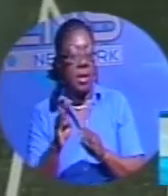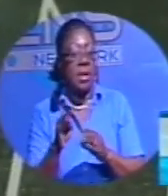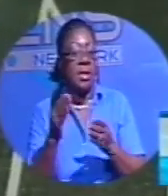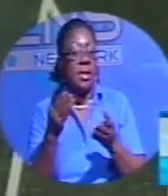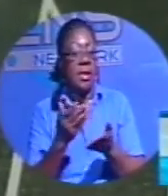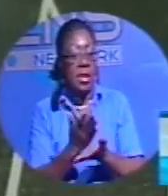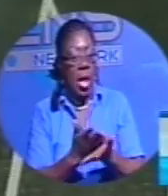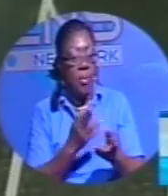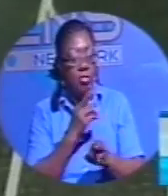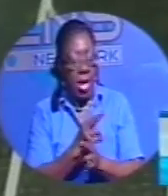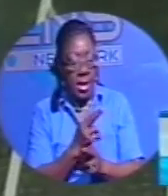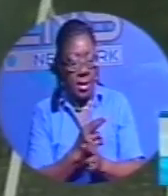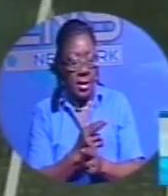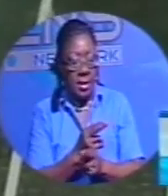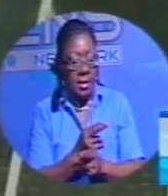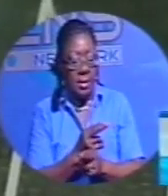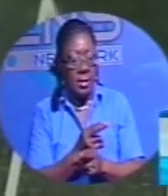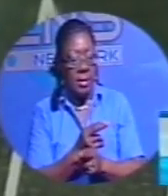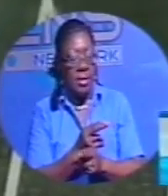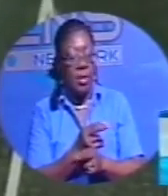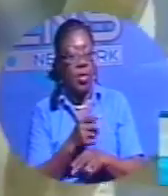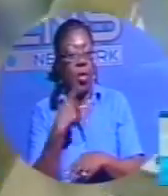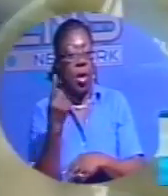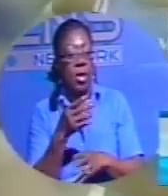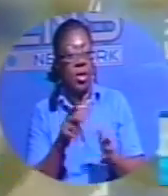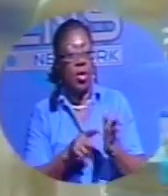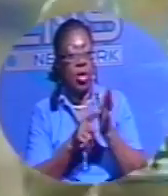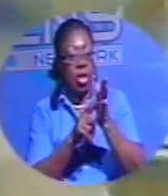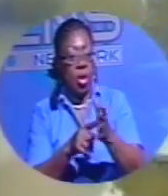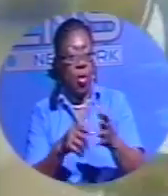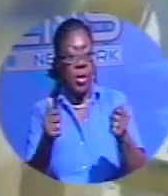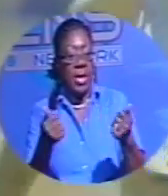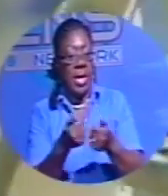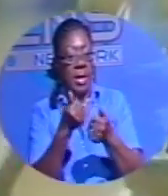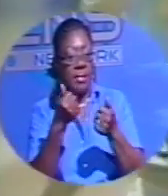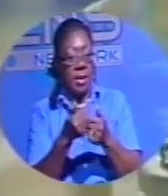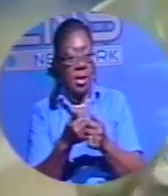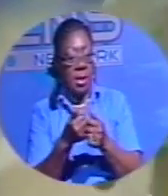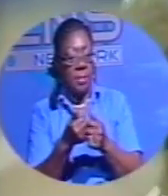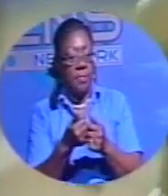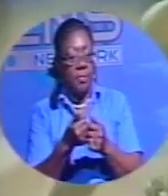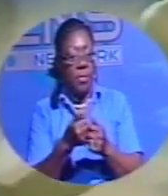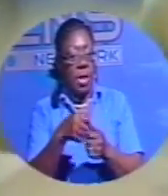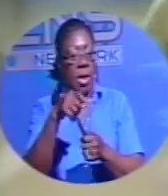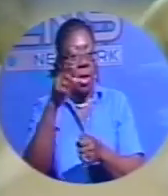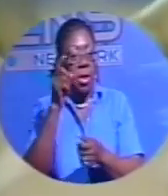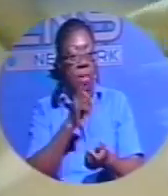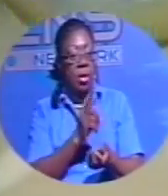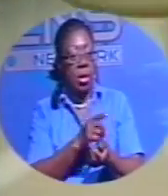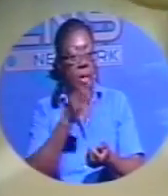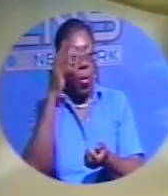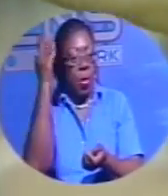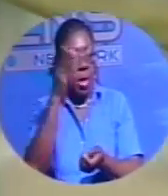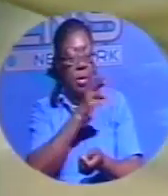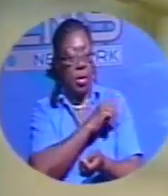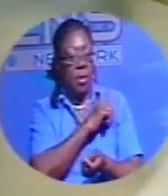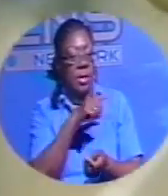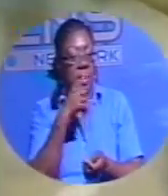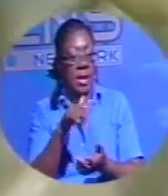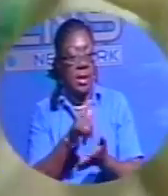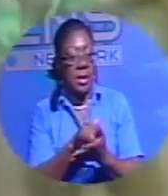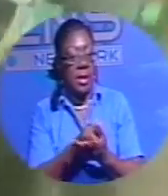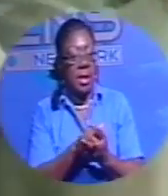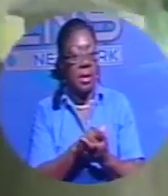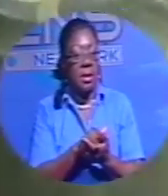conditions in a cooperative effort with the private cable facility. Executive Chairman Reverend Dr. William Thompson noted that, quote, while BCB and